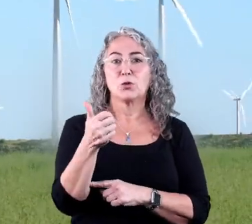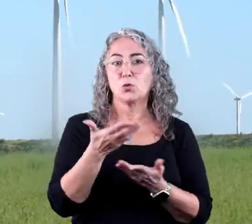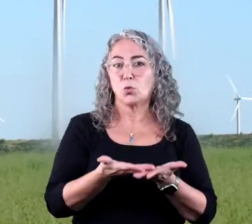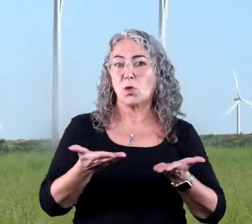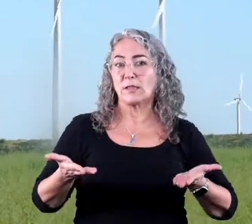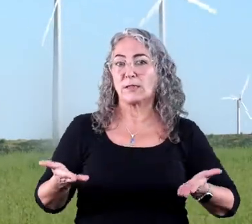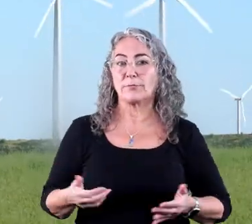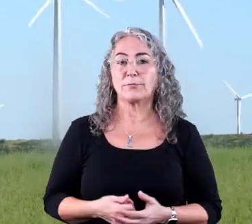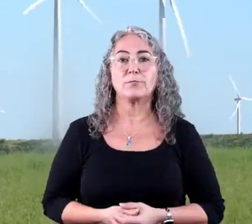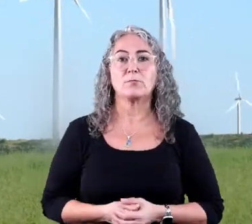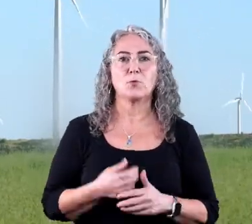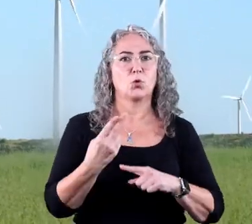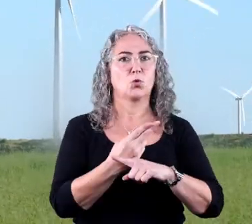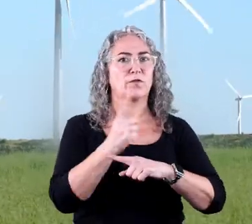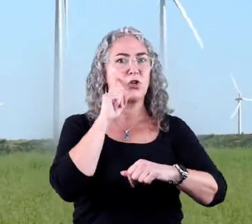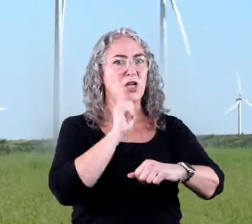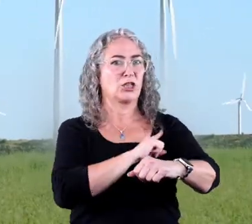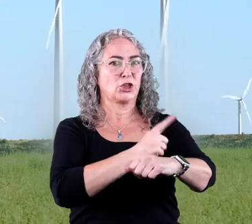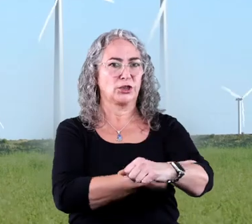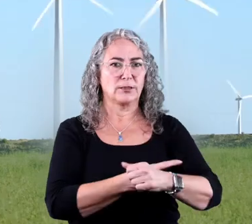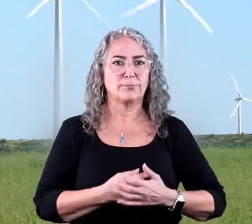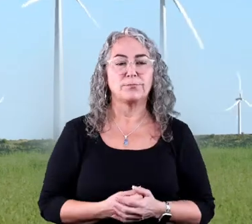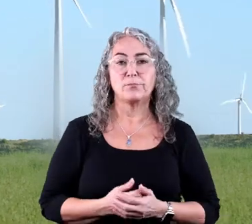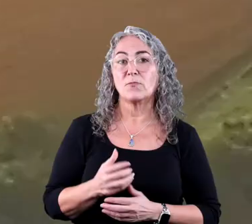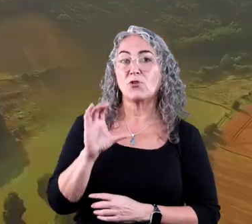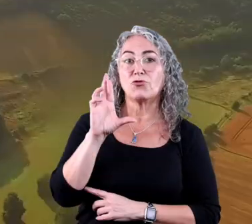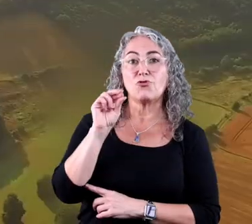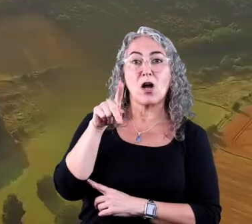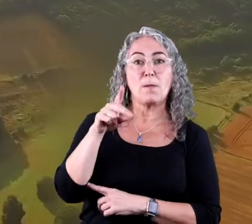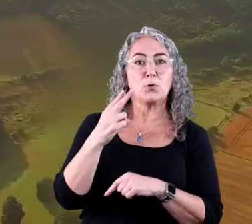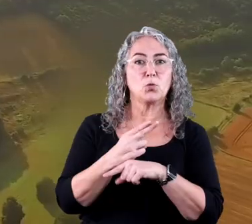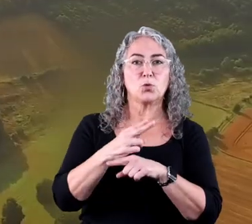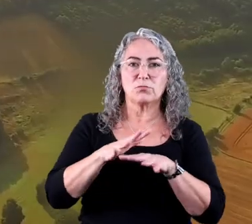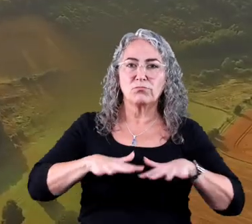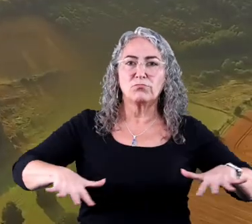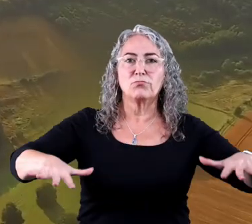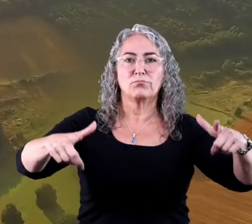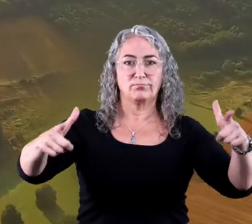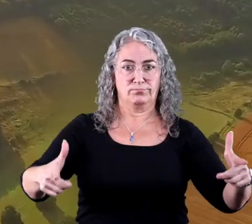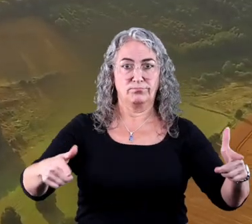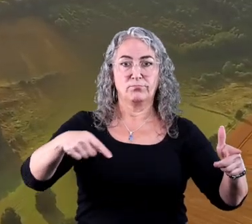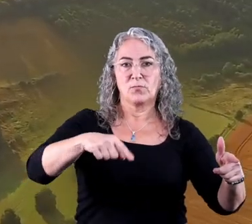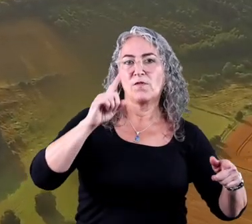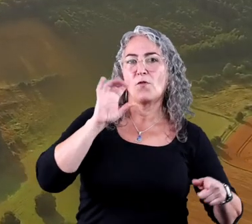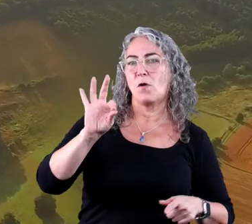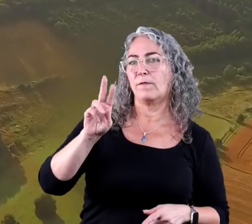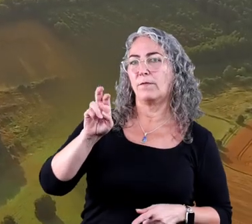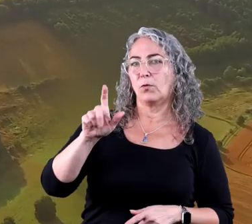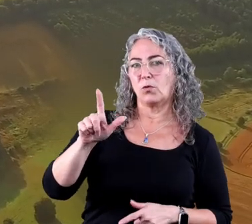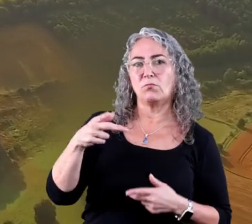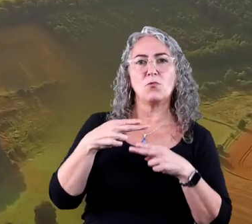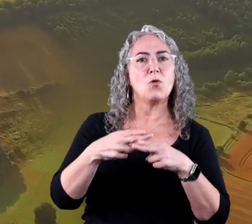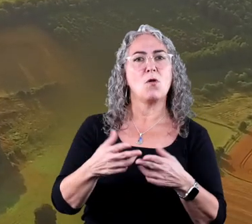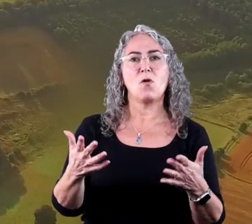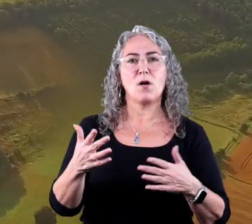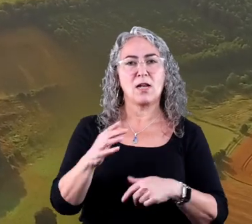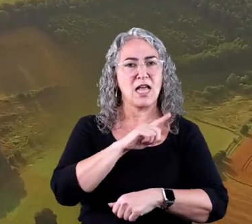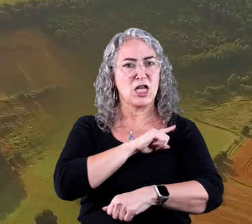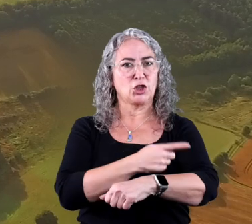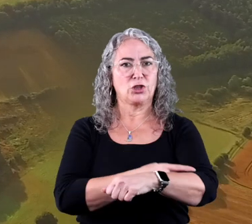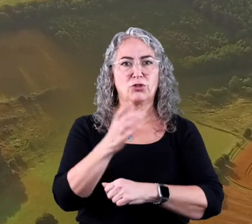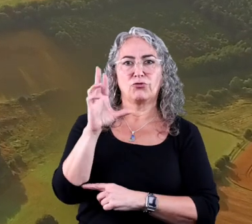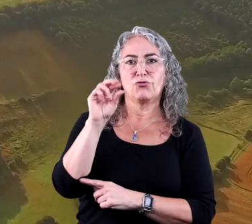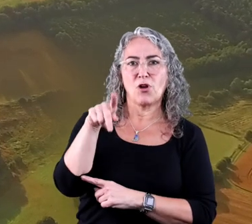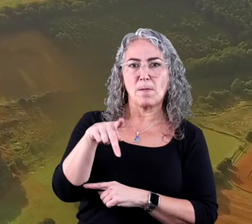find other sources that can be used for energy. Crops used for fuel are called energy crops or power crops.